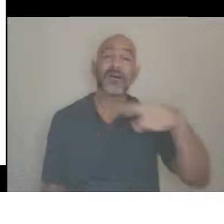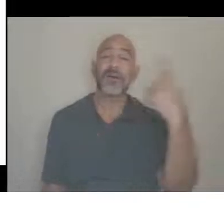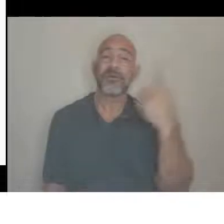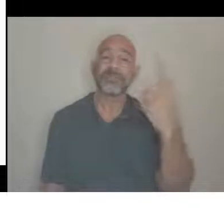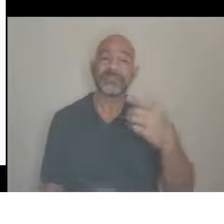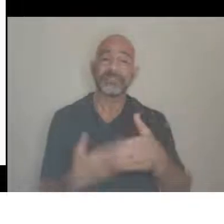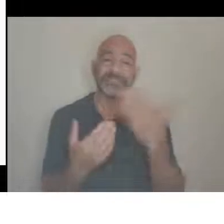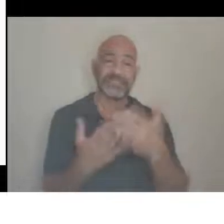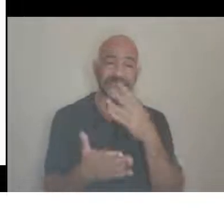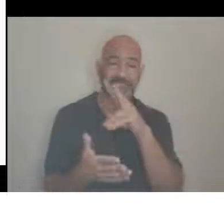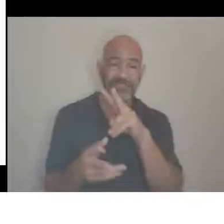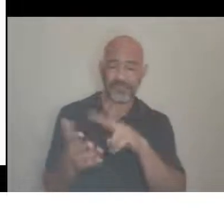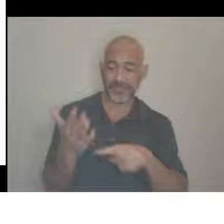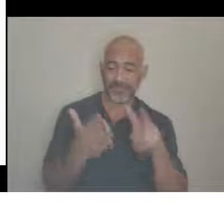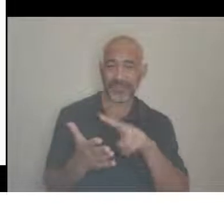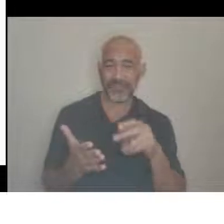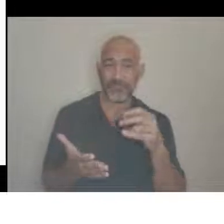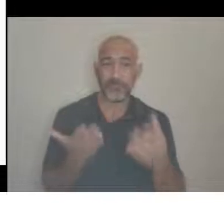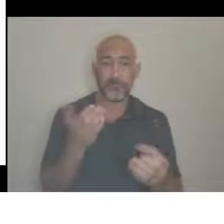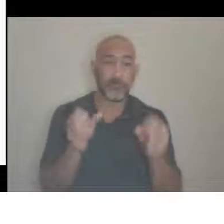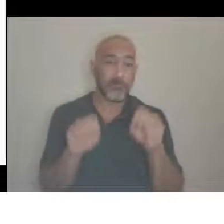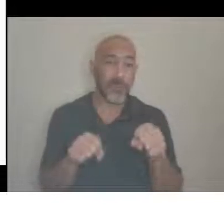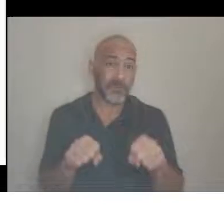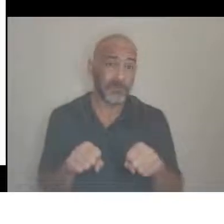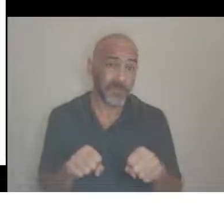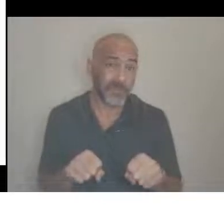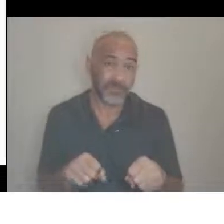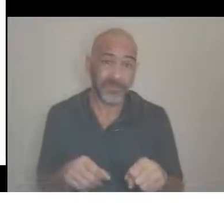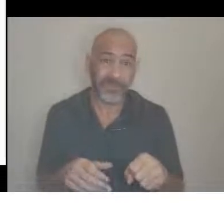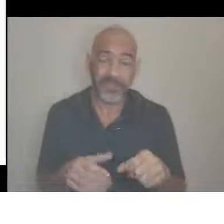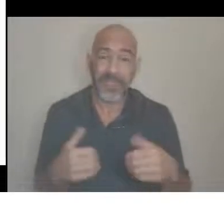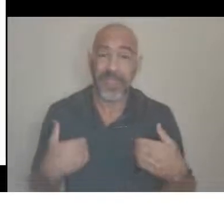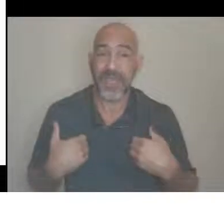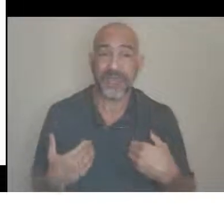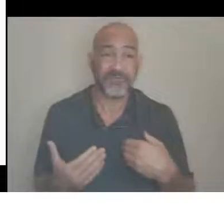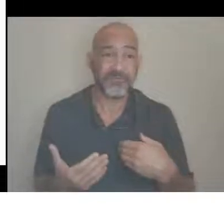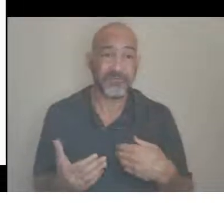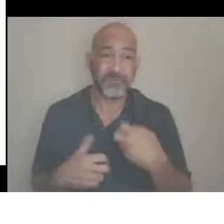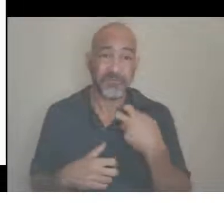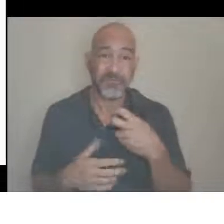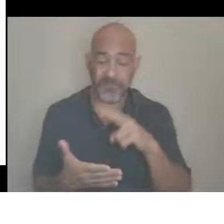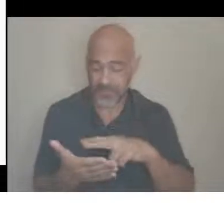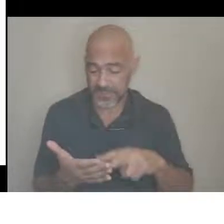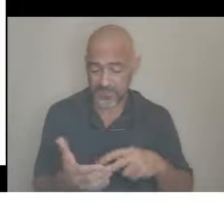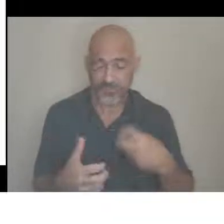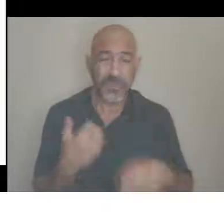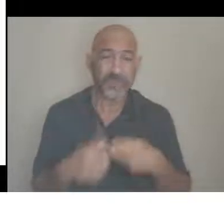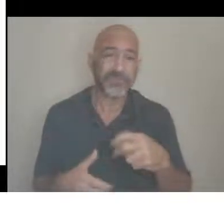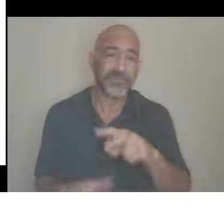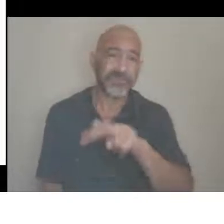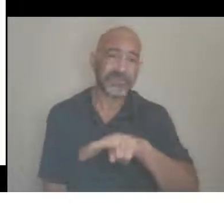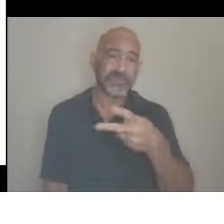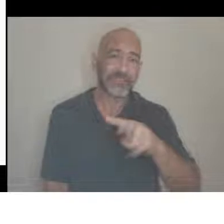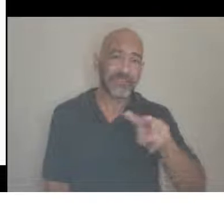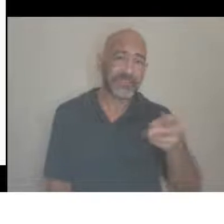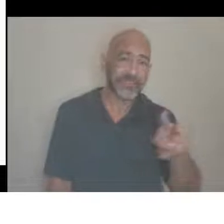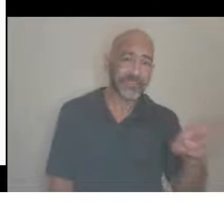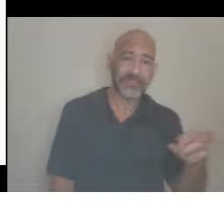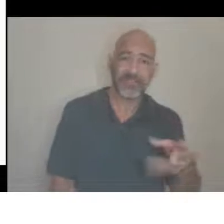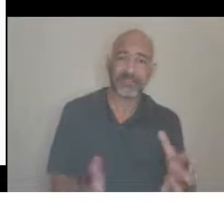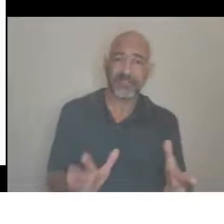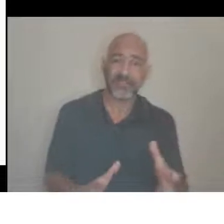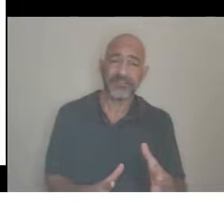you have a disability related to vision. Generally, basic typefaces